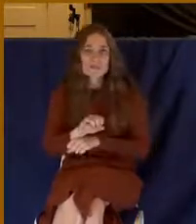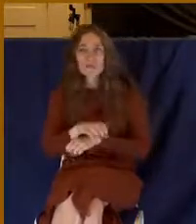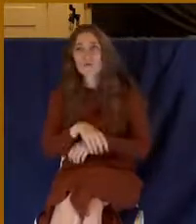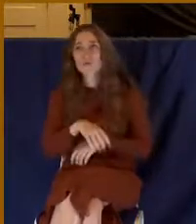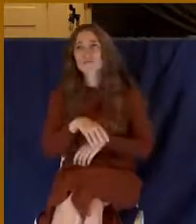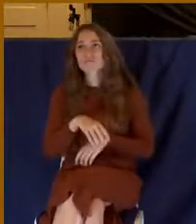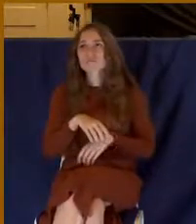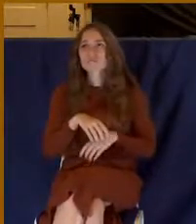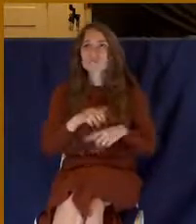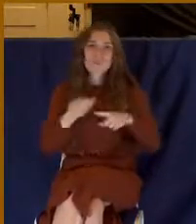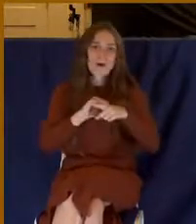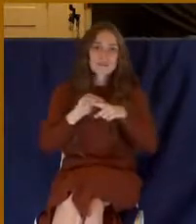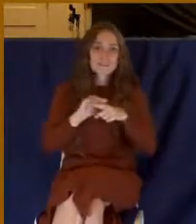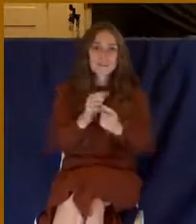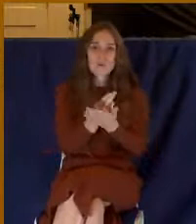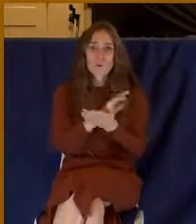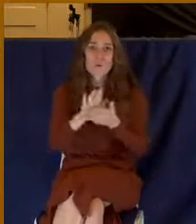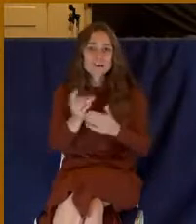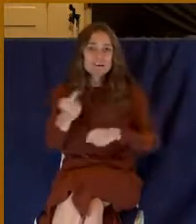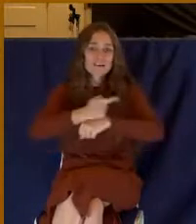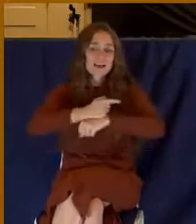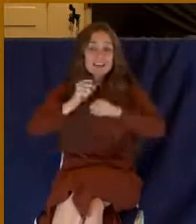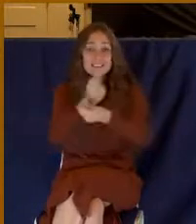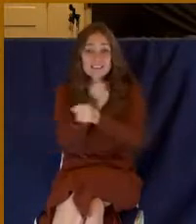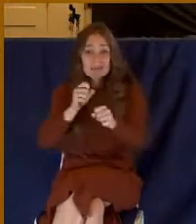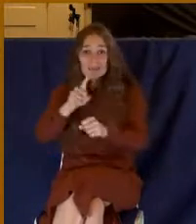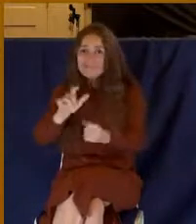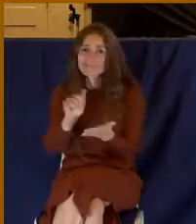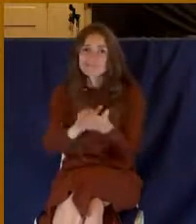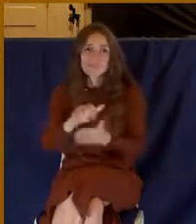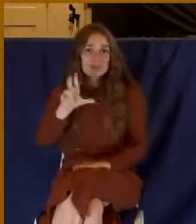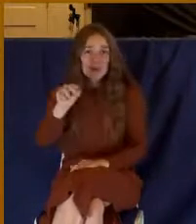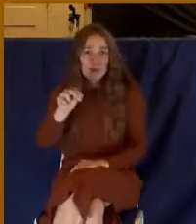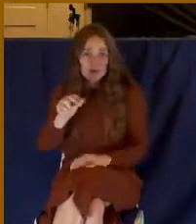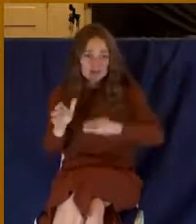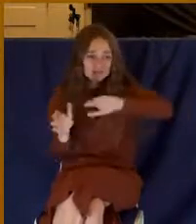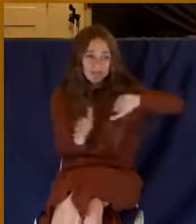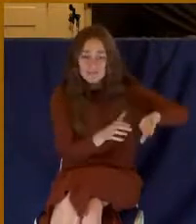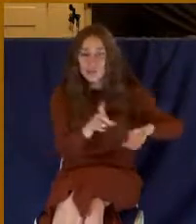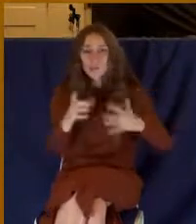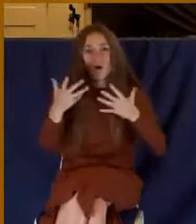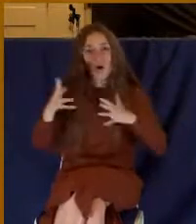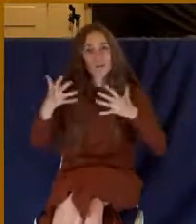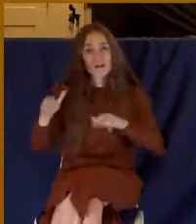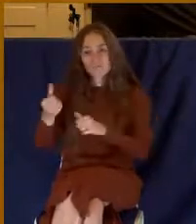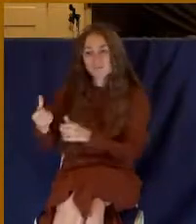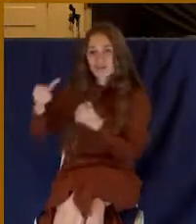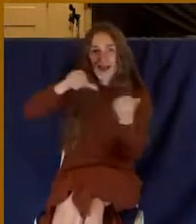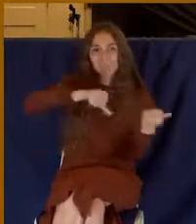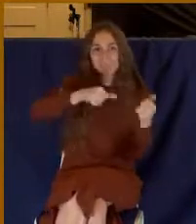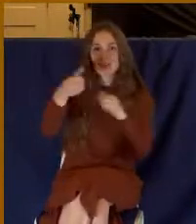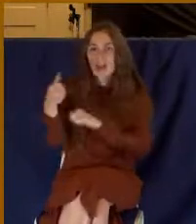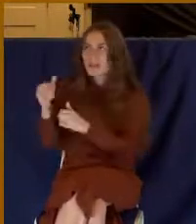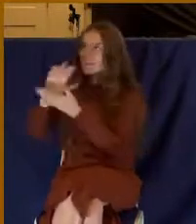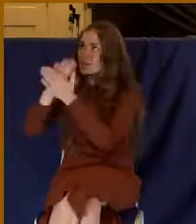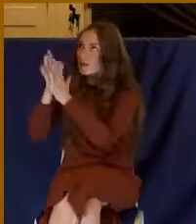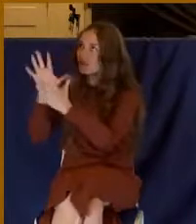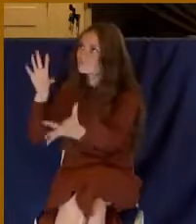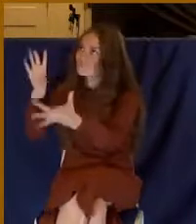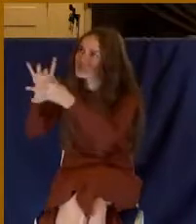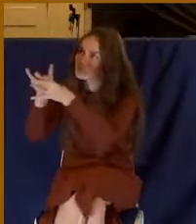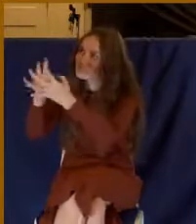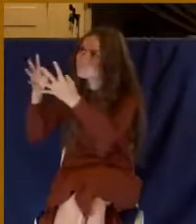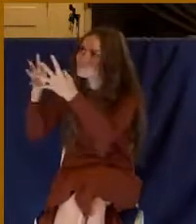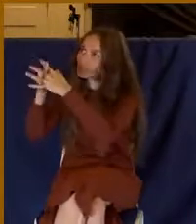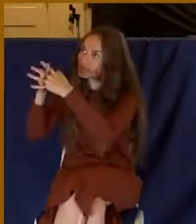day or some religious thing. None of that can do this for you. You've already been baptized into Christ.